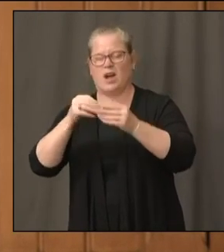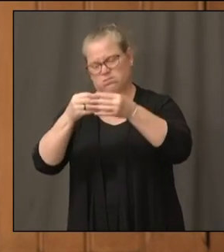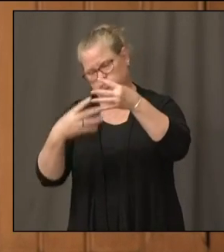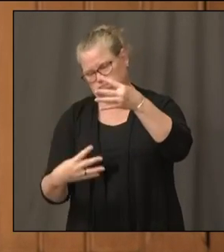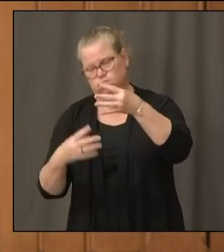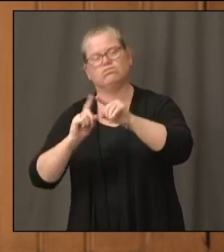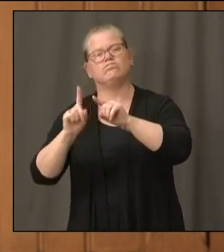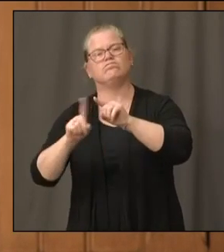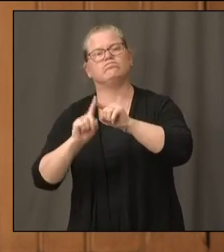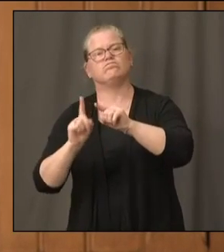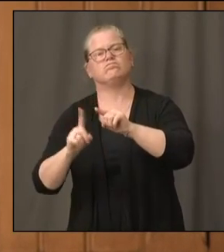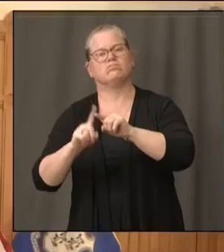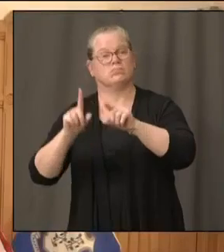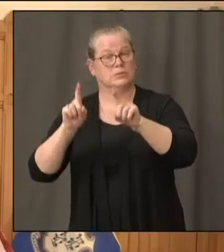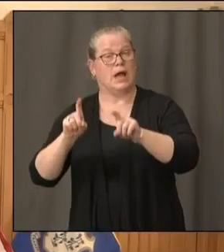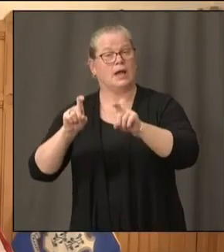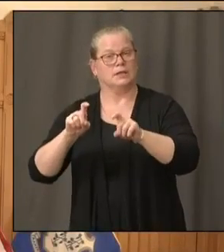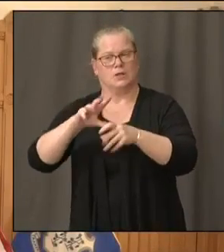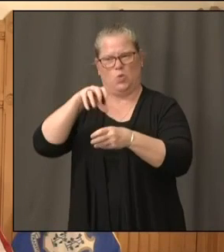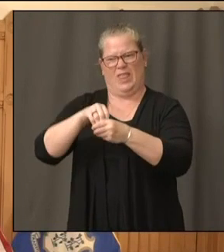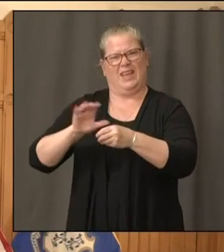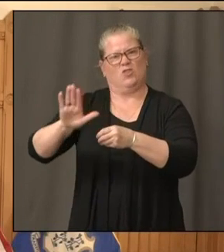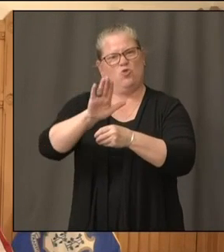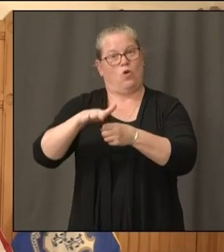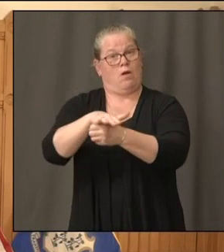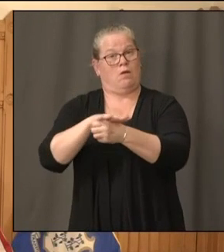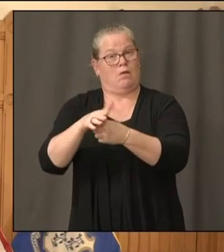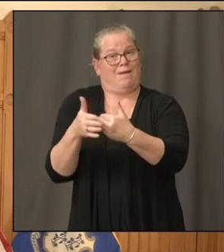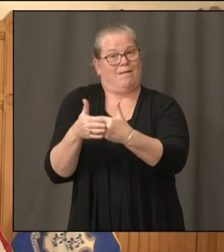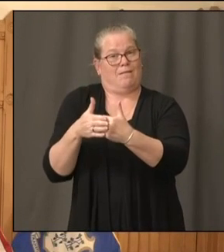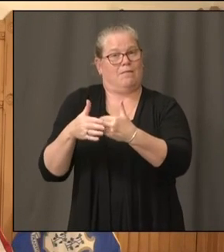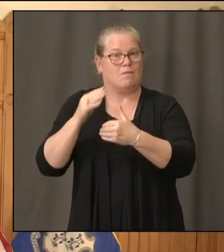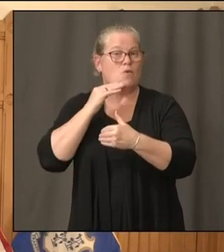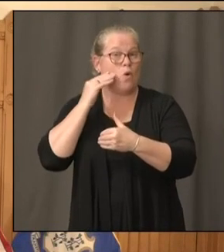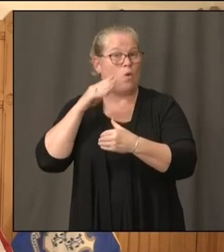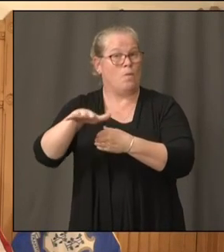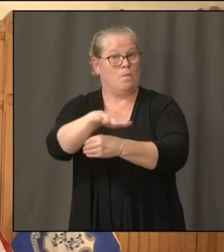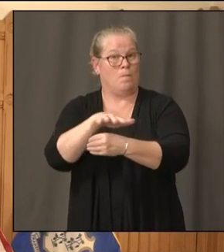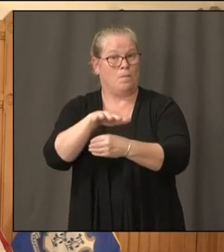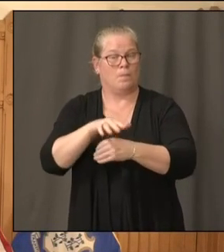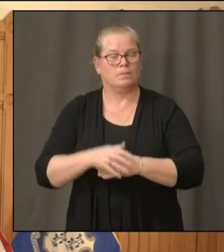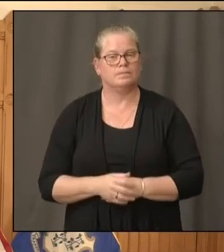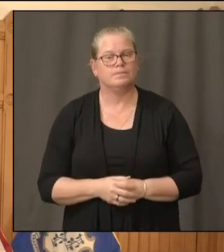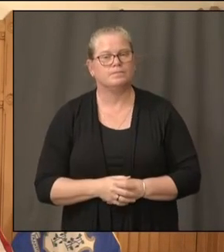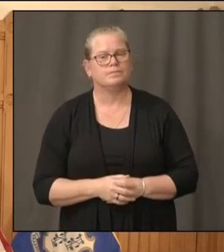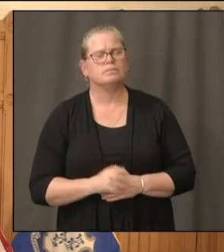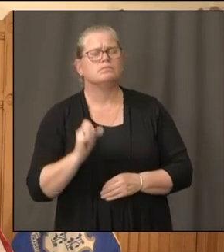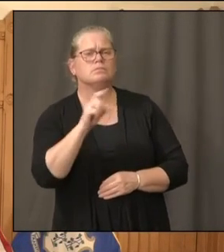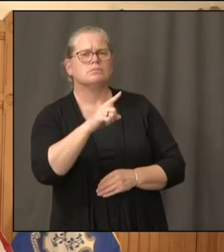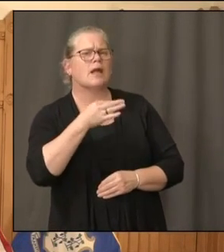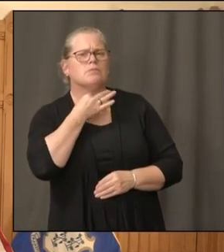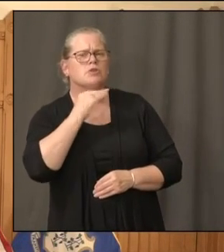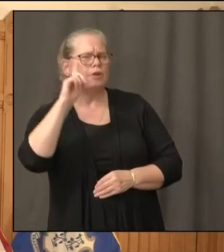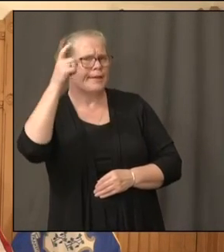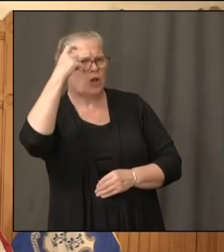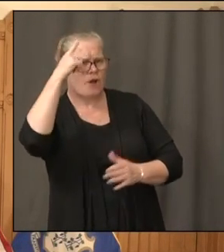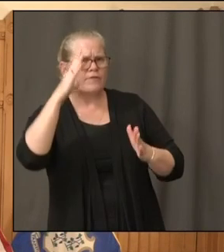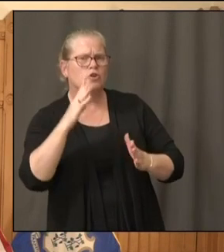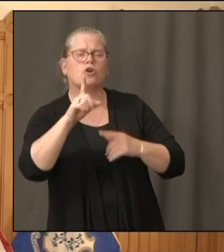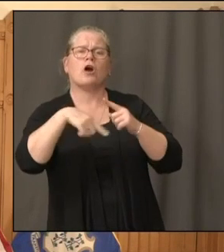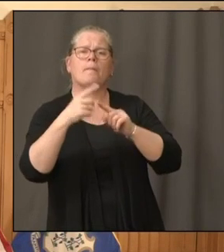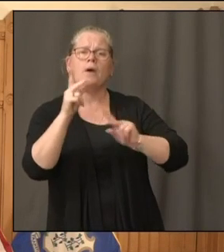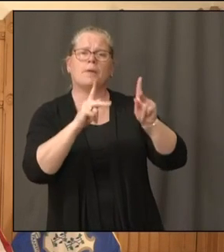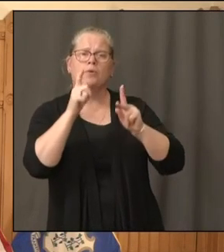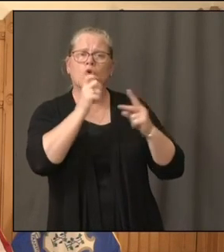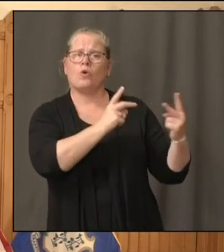And I'd like to follow up with the governor on the question about car travelers, because it's just not people from Florida. There are many people in